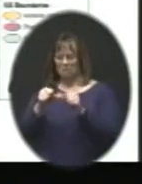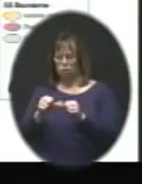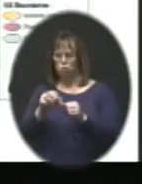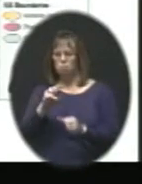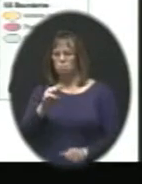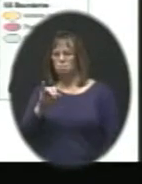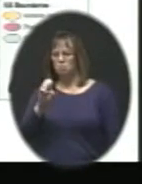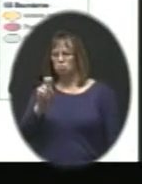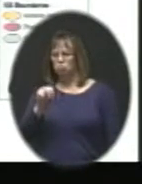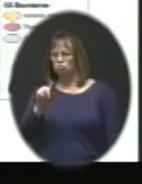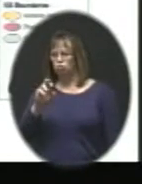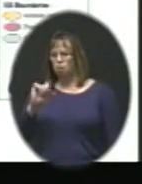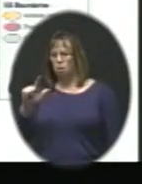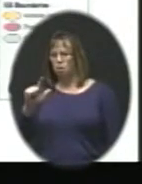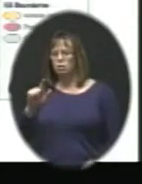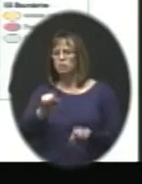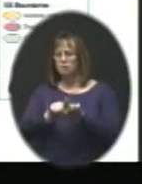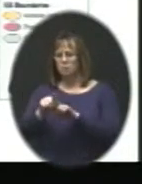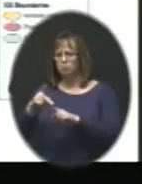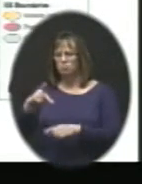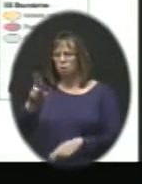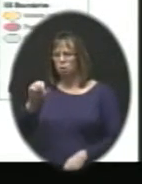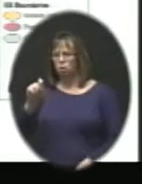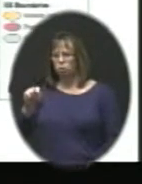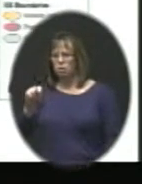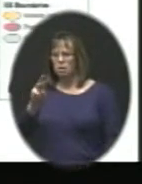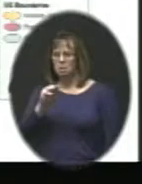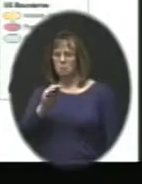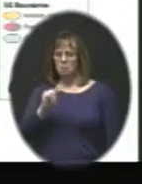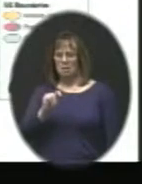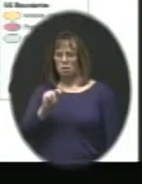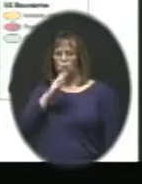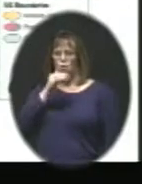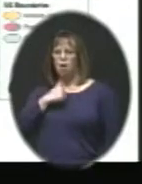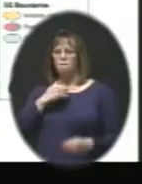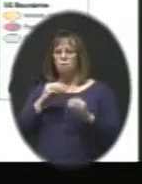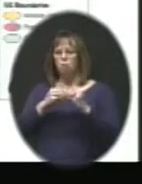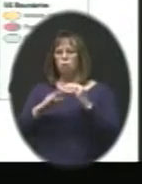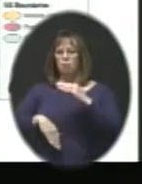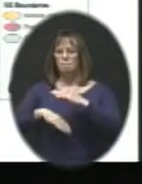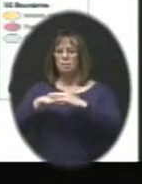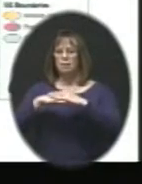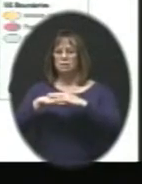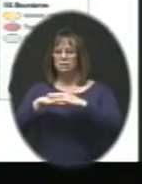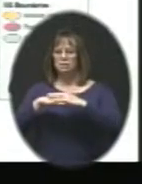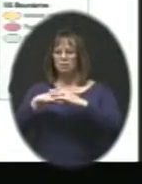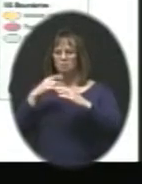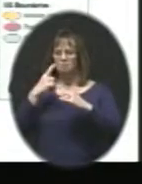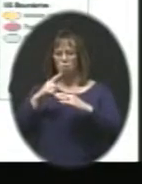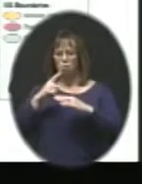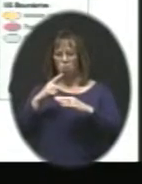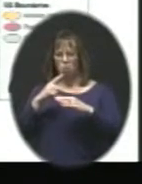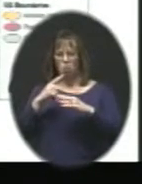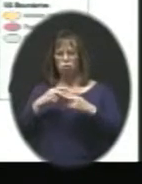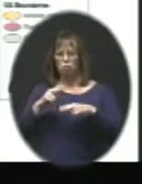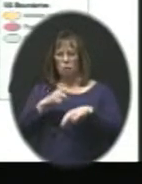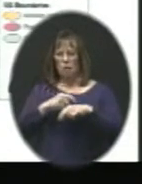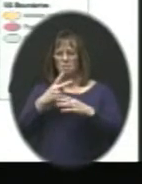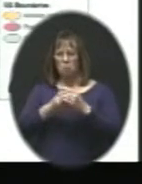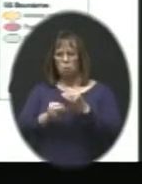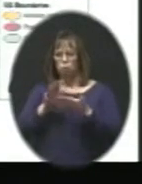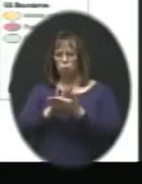for both Prairie Trail and Mission Trail. Mission Trail will have more capacity for a while as both of those schools